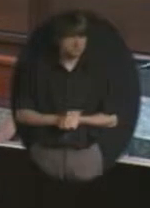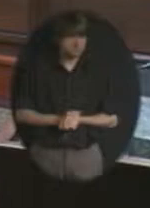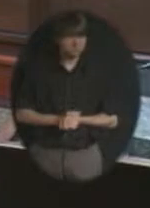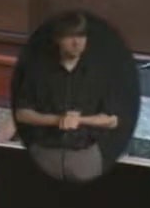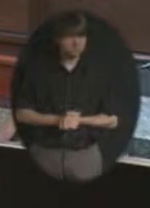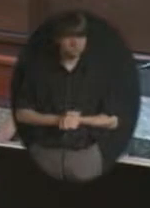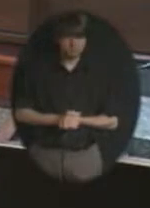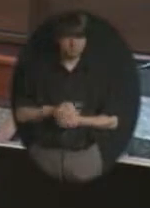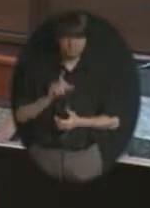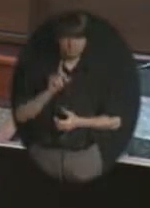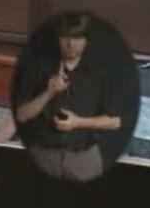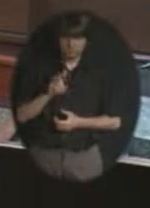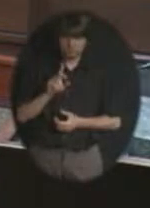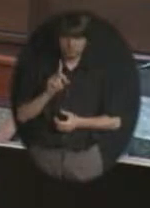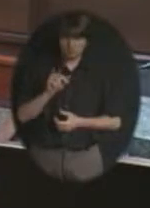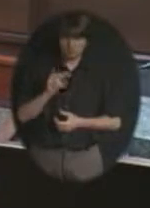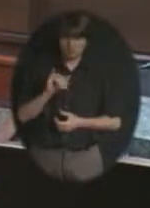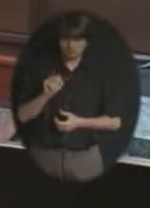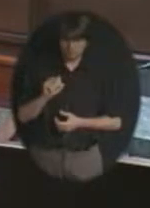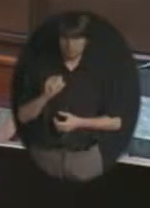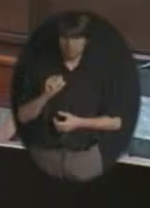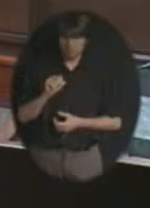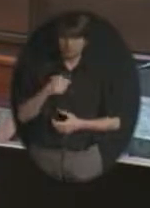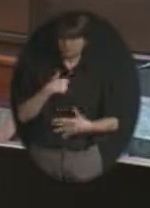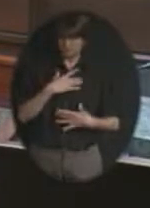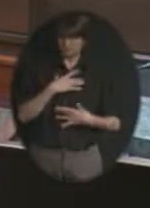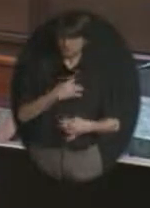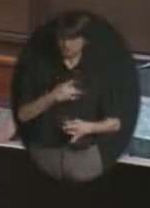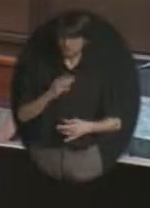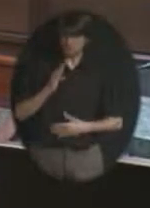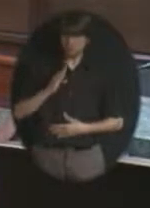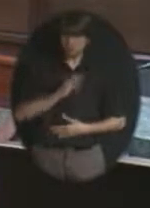do have an interest in the board of directors position at some point in the future.